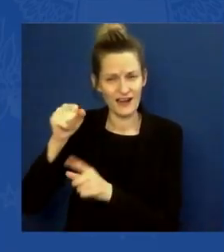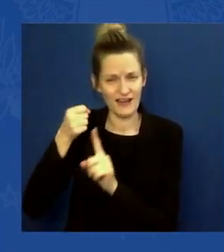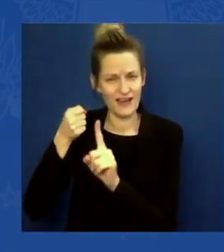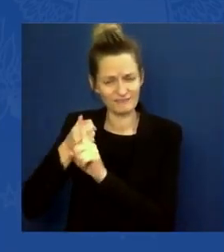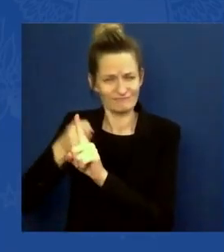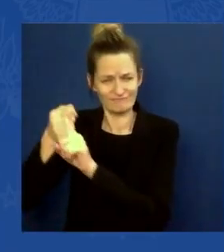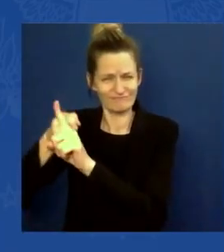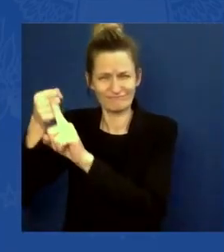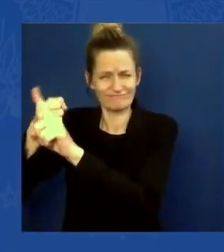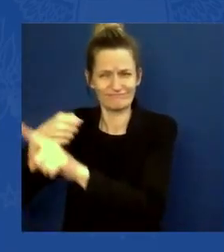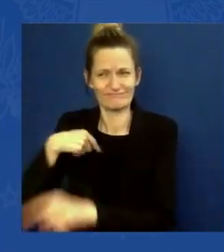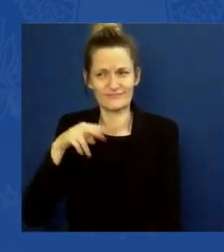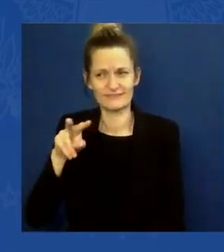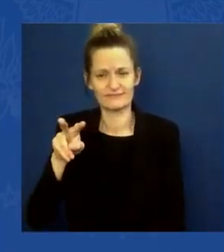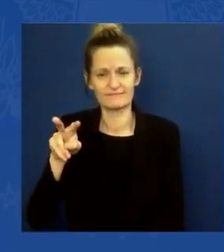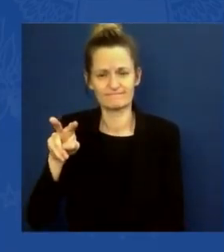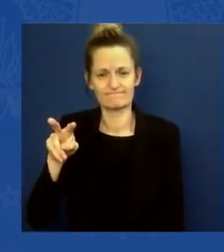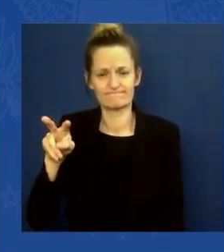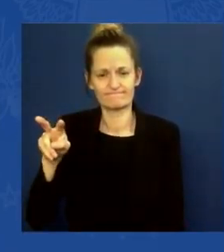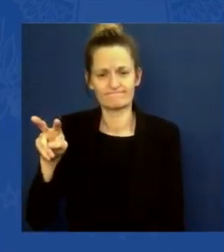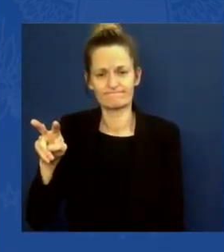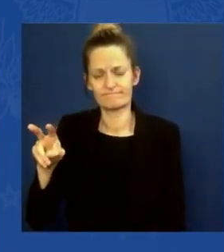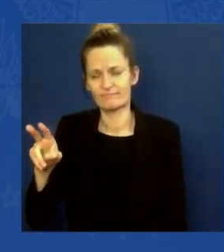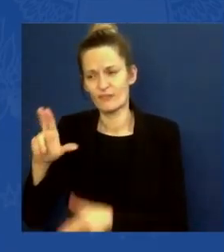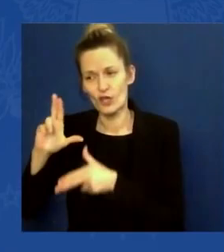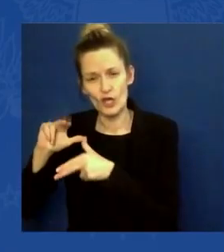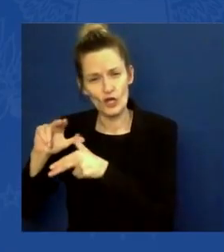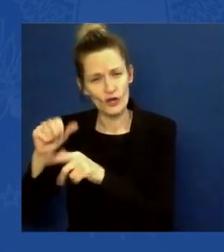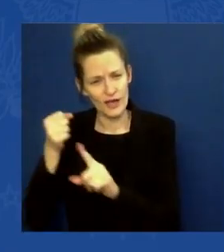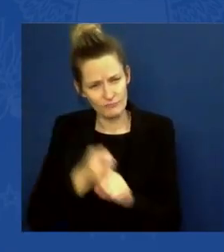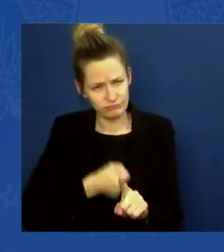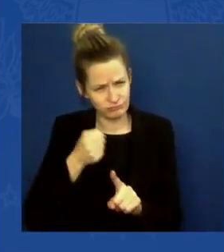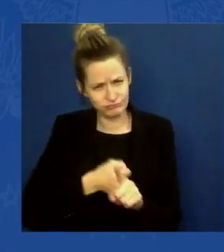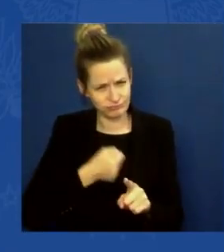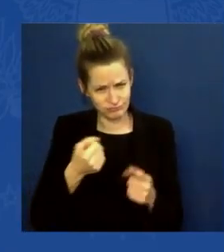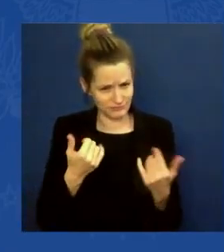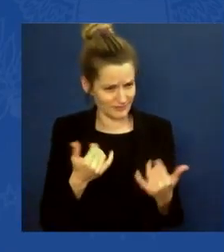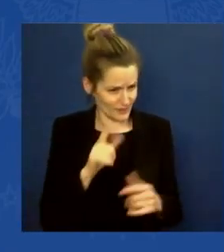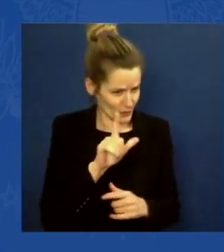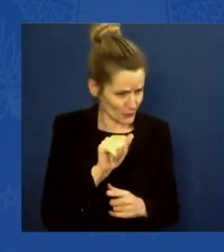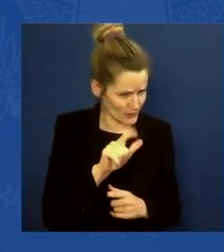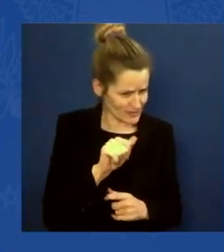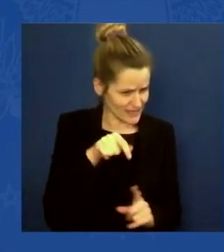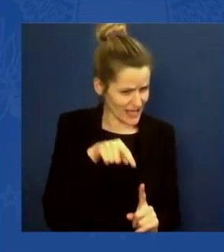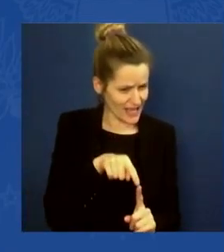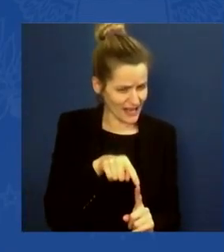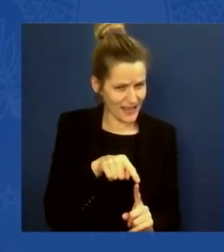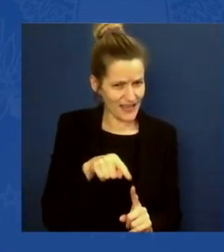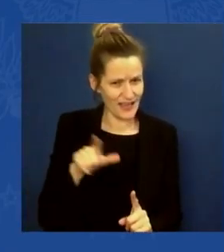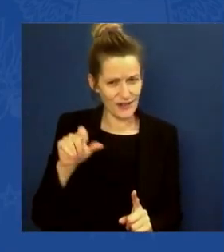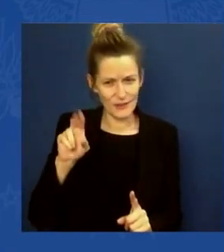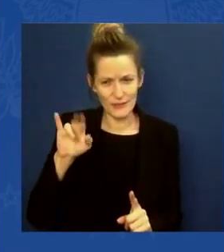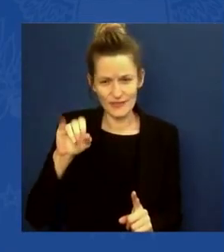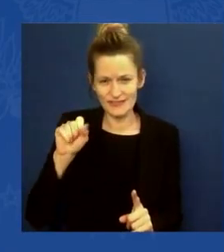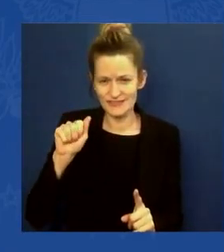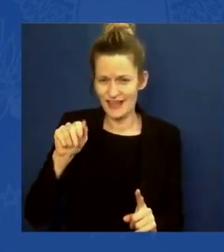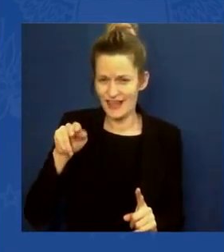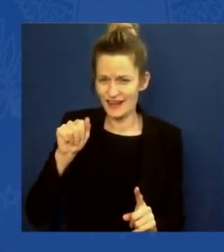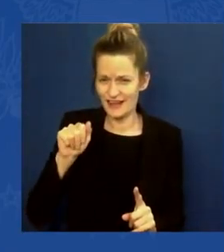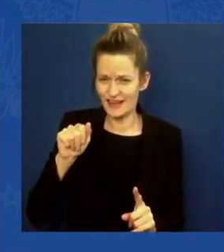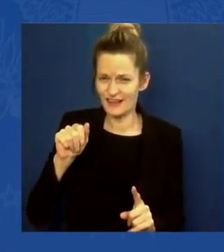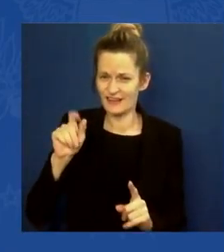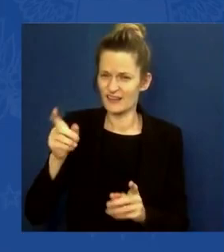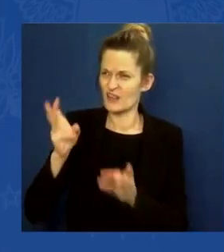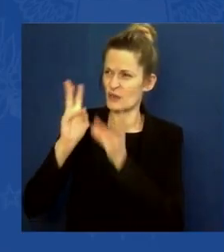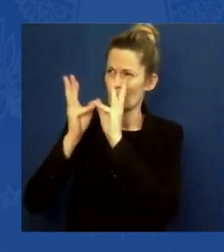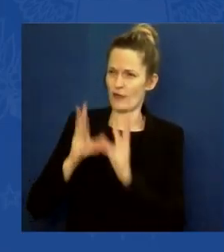Extreme weather, as we're seeing, is only going to come more frequently with more ferocity. And we're blinking code red as a